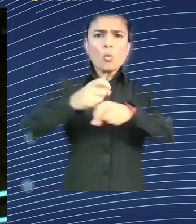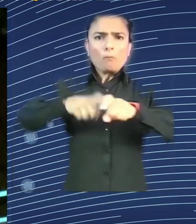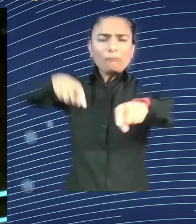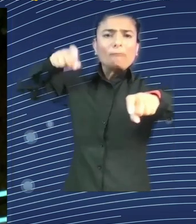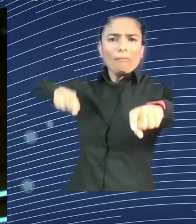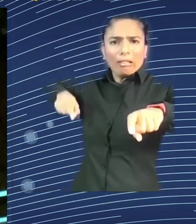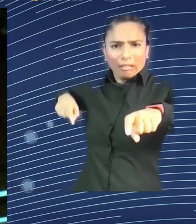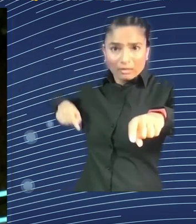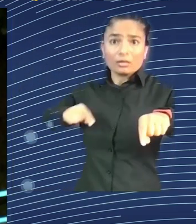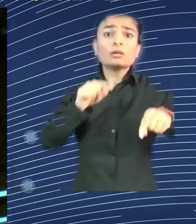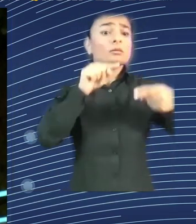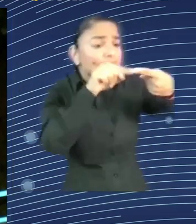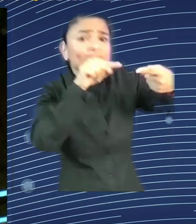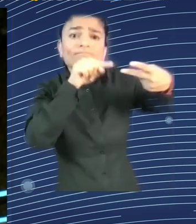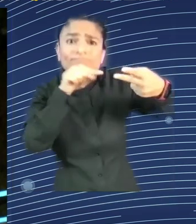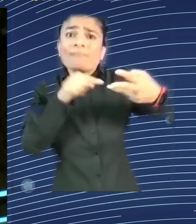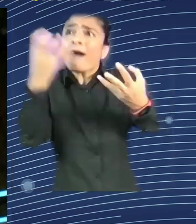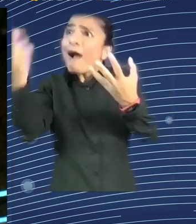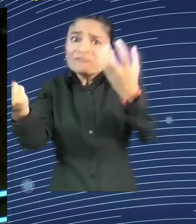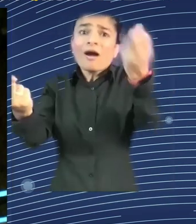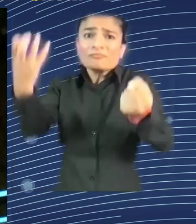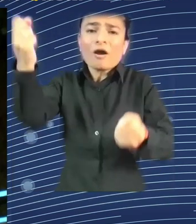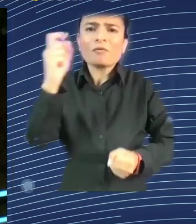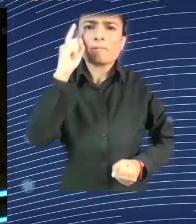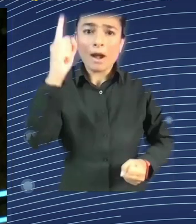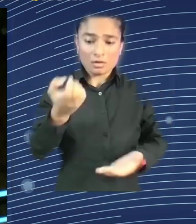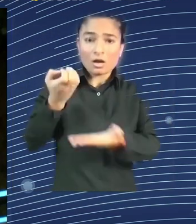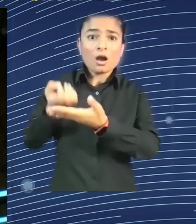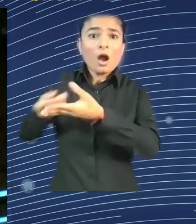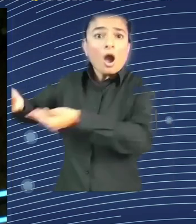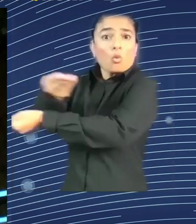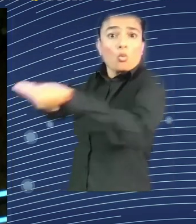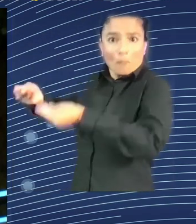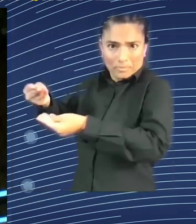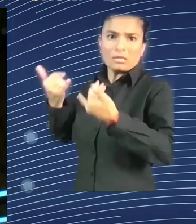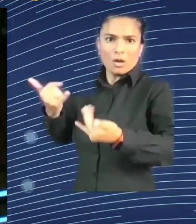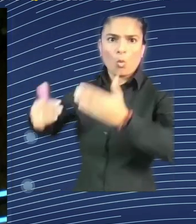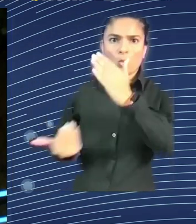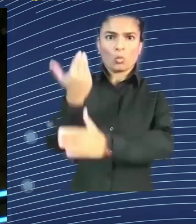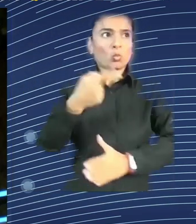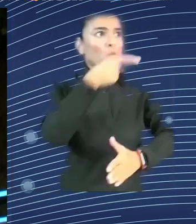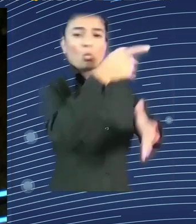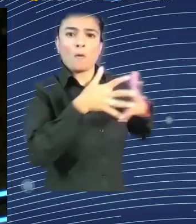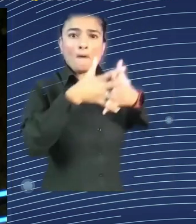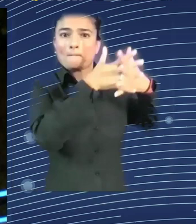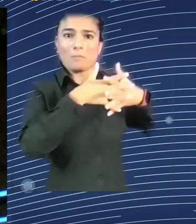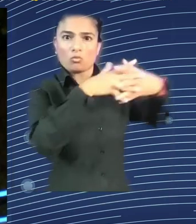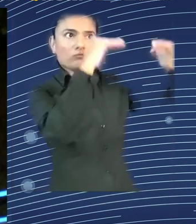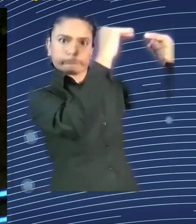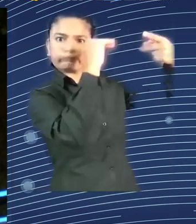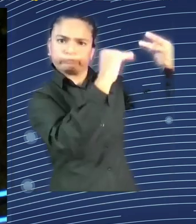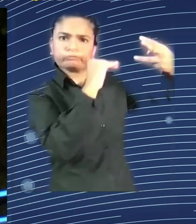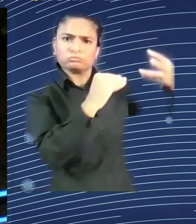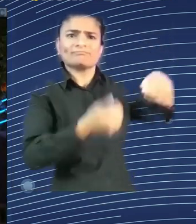in, how new companies are created, how precisely the capital markets are